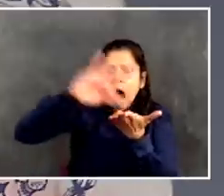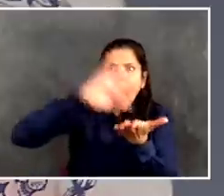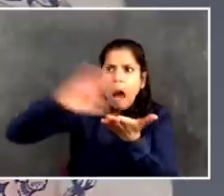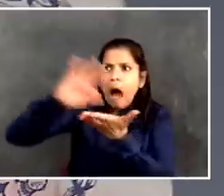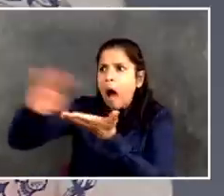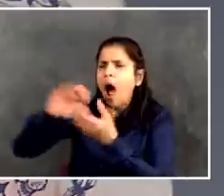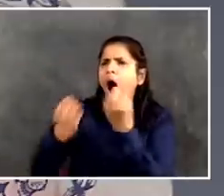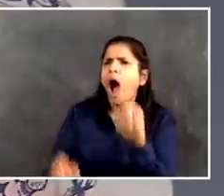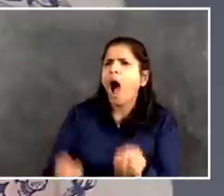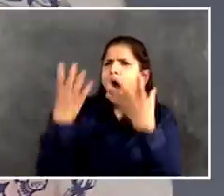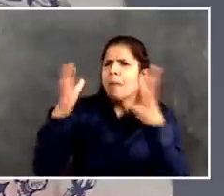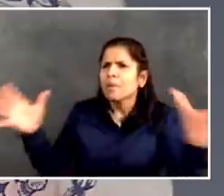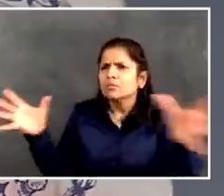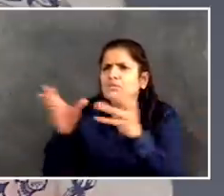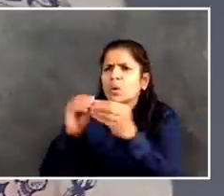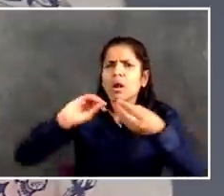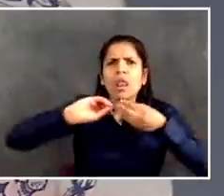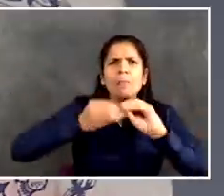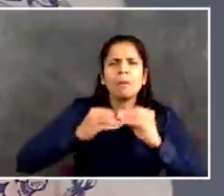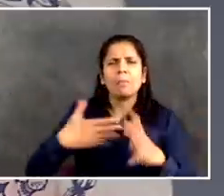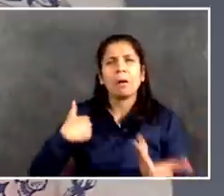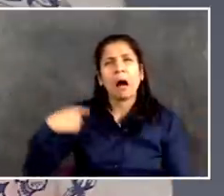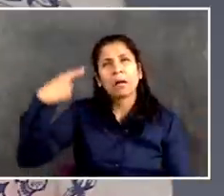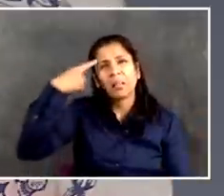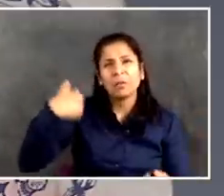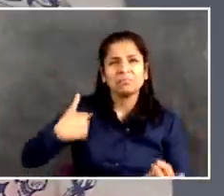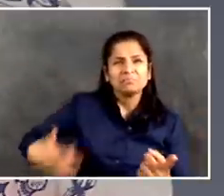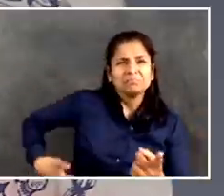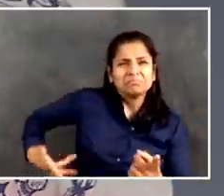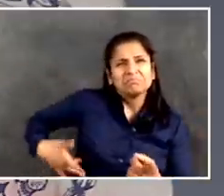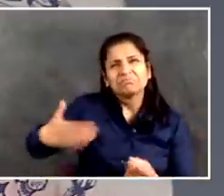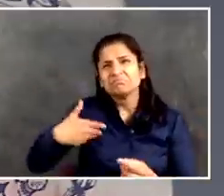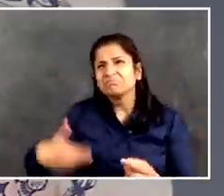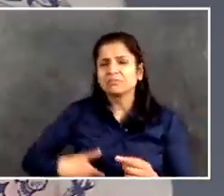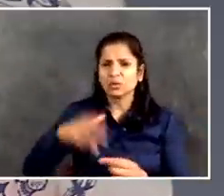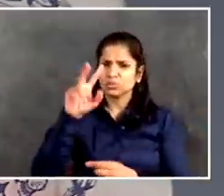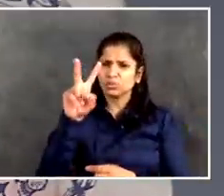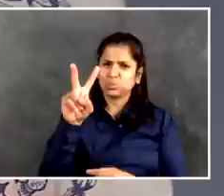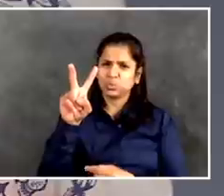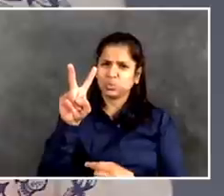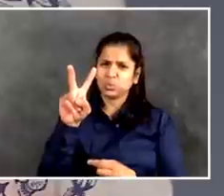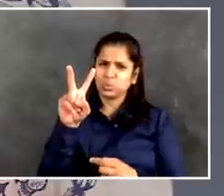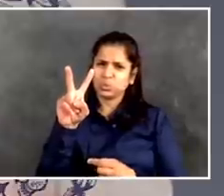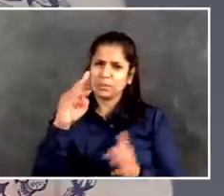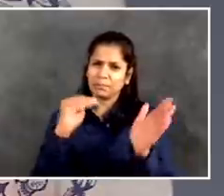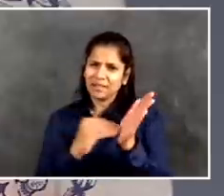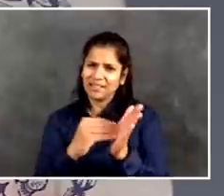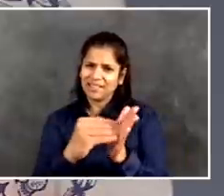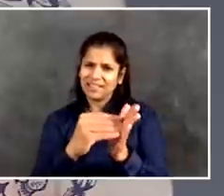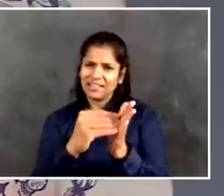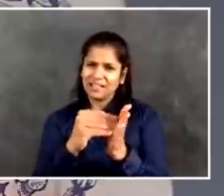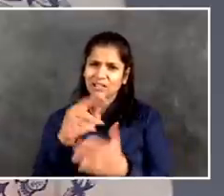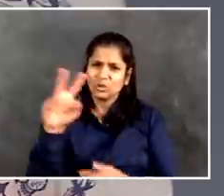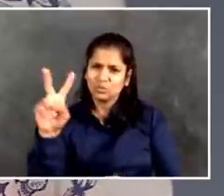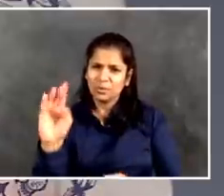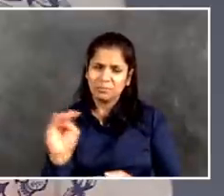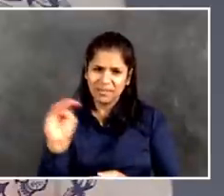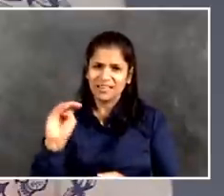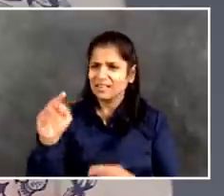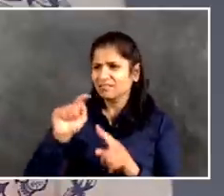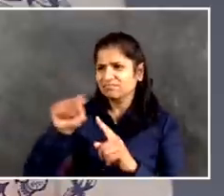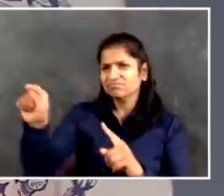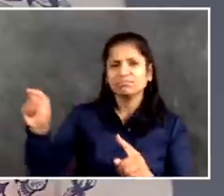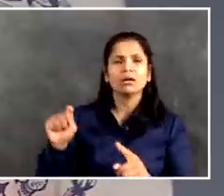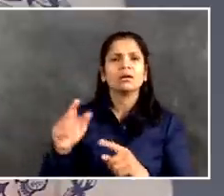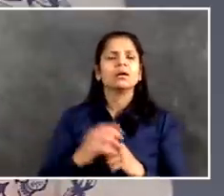who have lost their jobs, almost, you we don't have the exact numbers yet of what's going to happen. But,